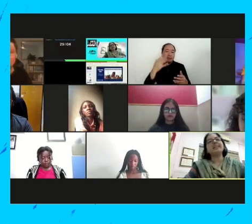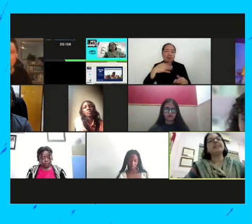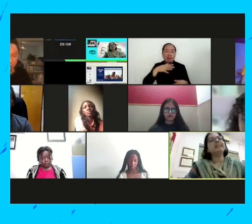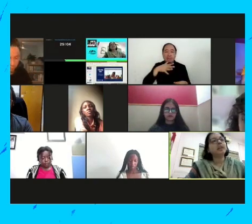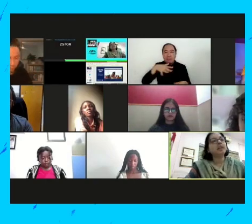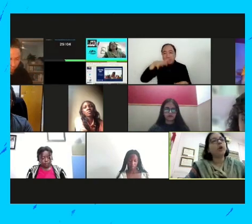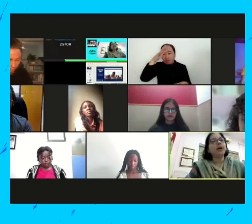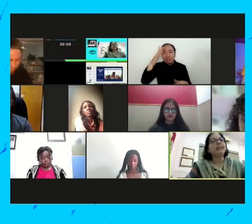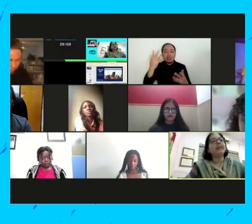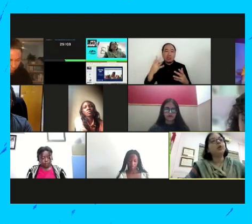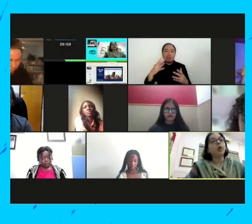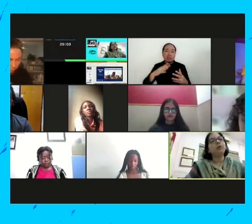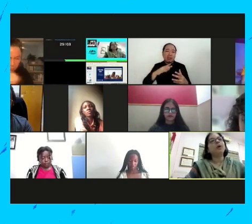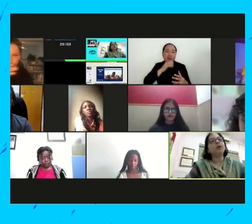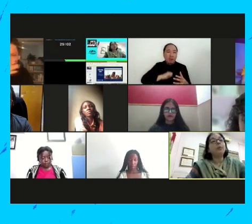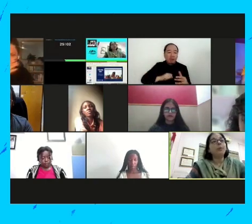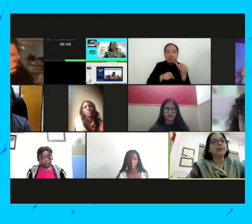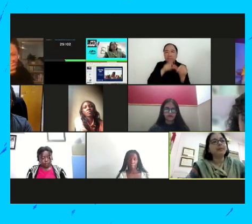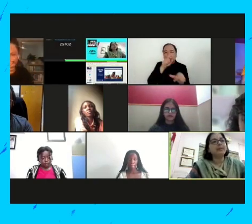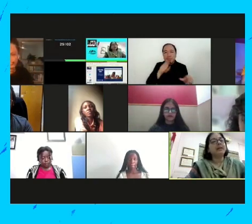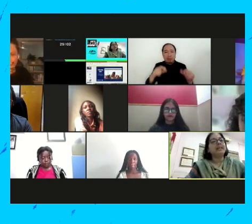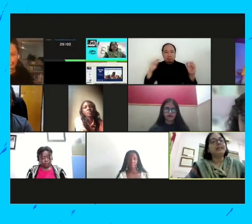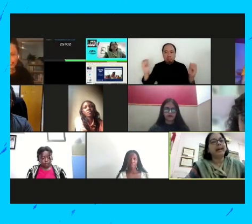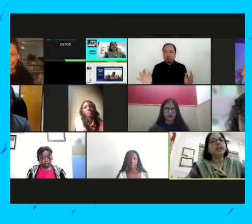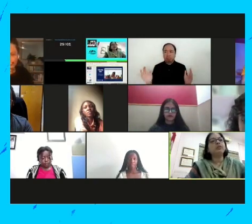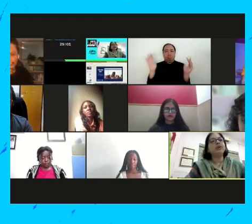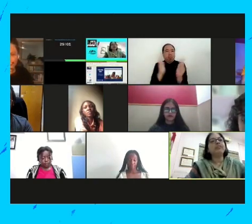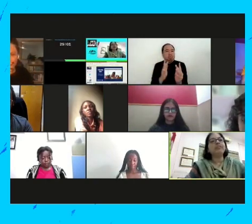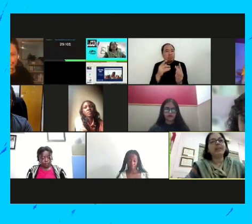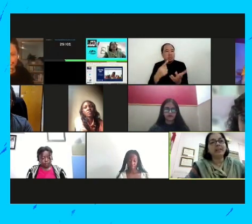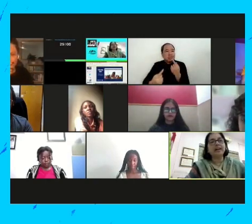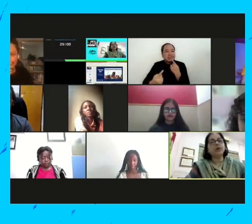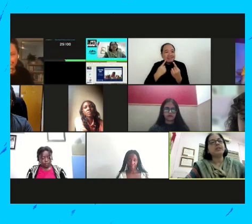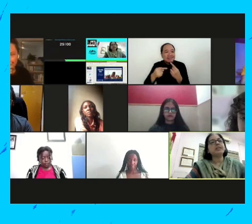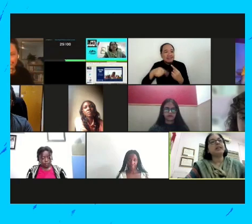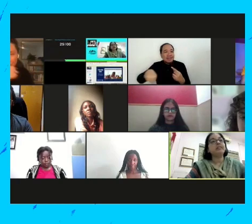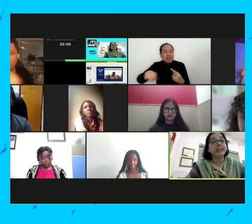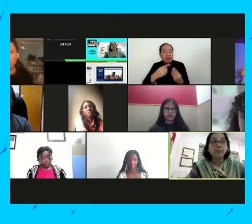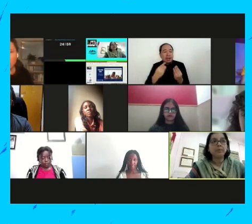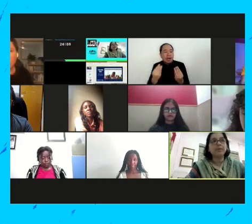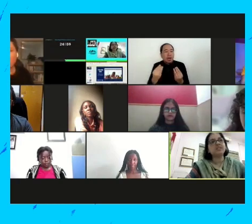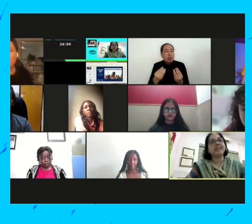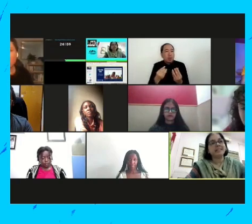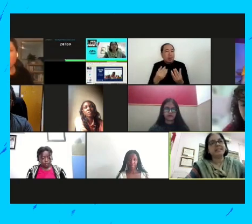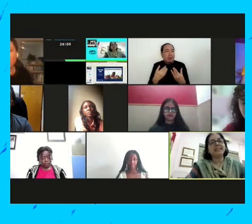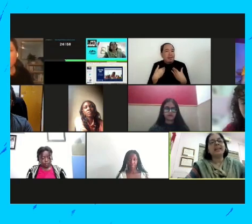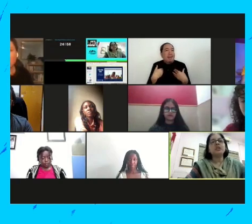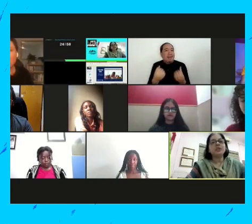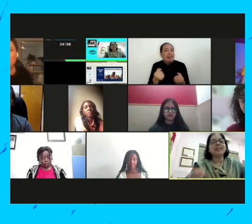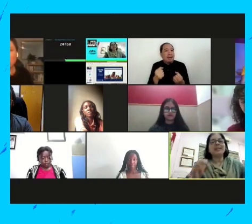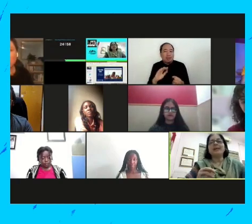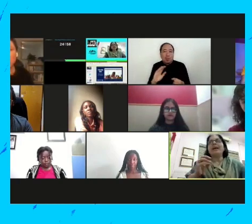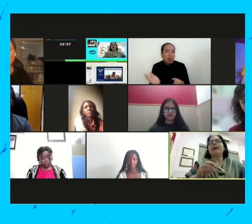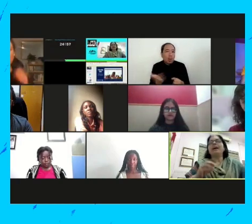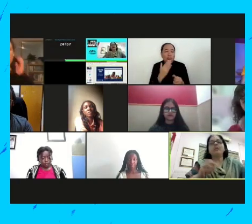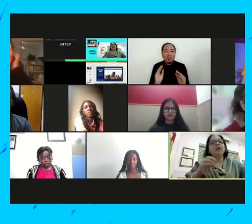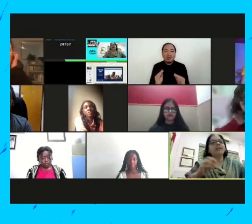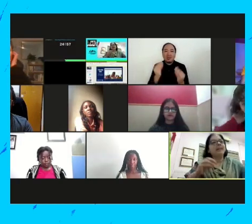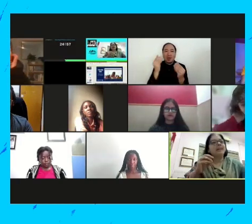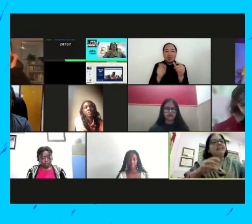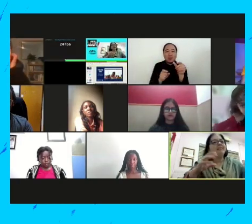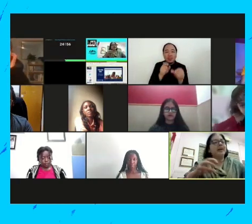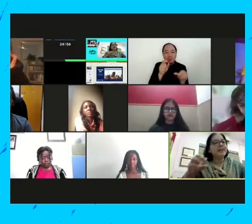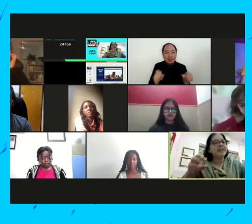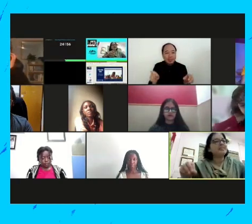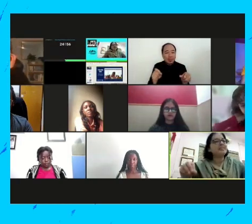it is important because they have to learn how important it is